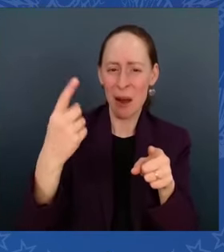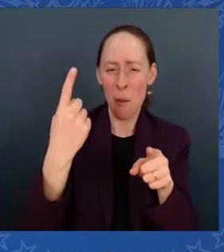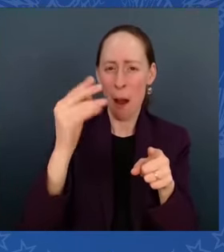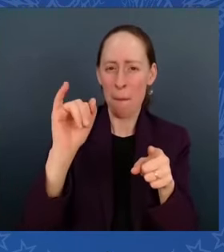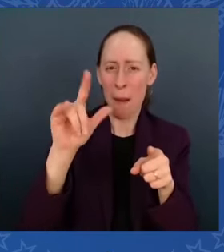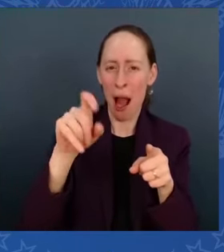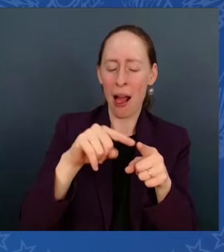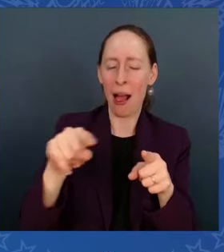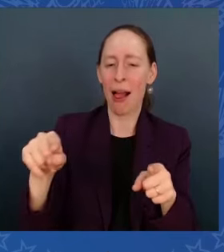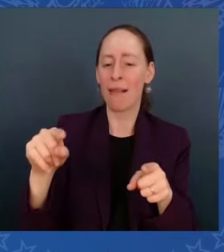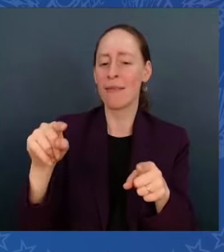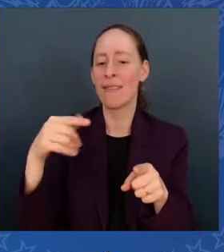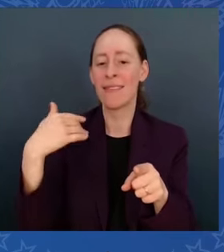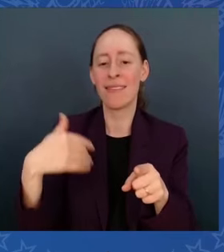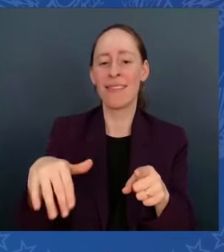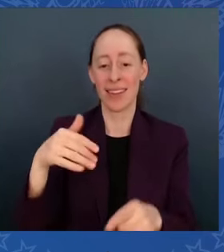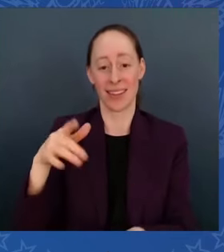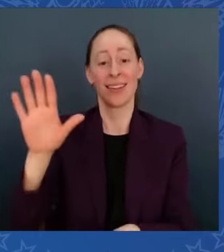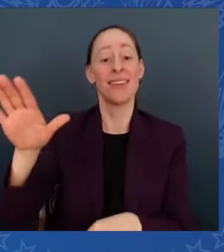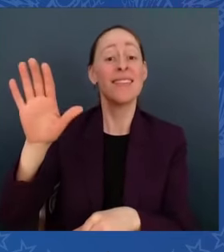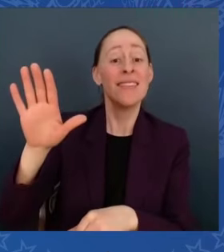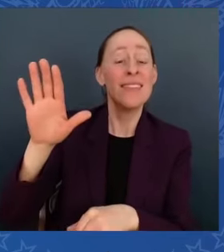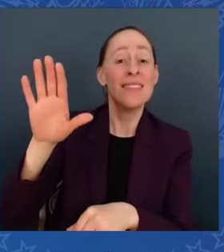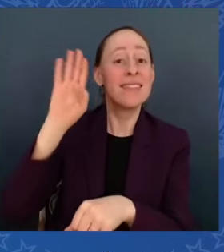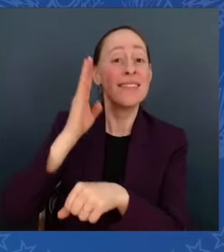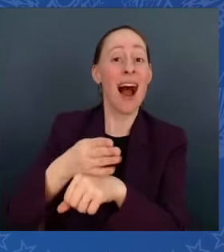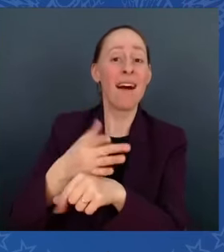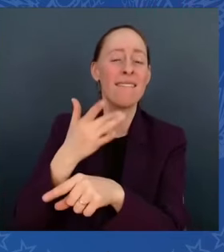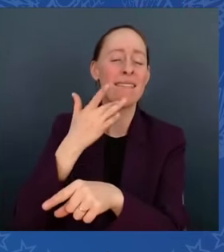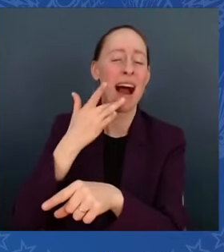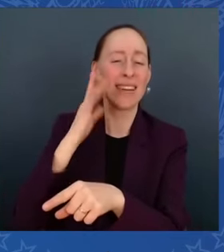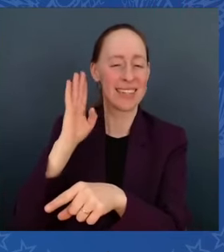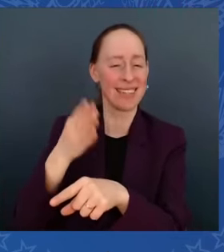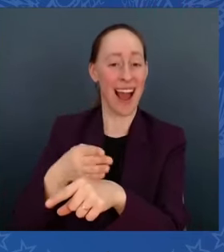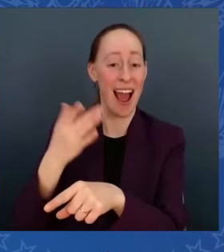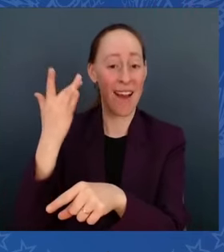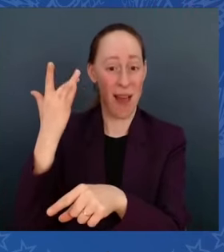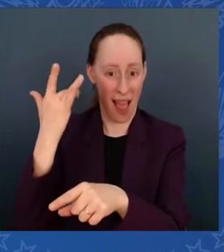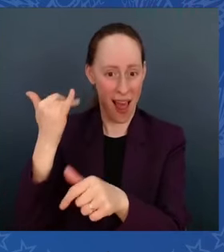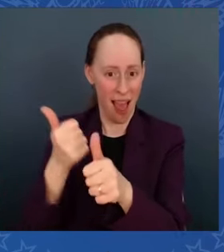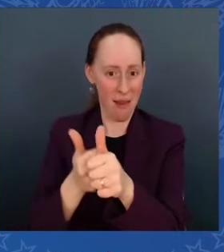who's doing a great job as an administrator of the Environmental Protection Agency, Michael Regan.